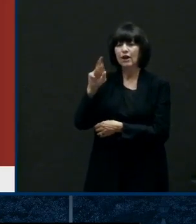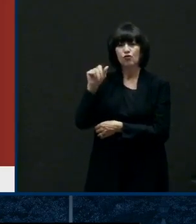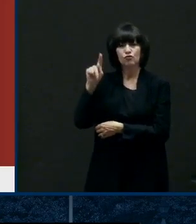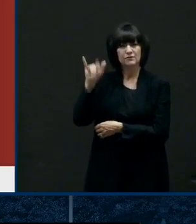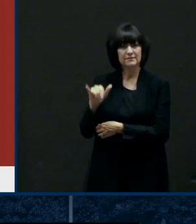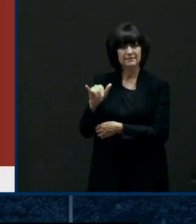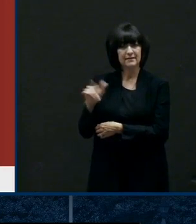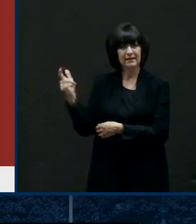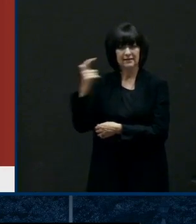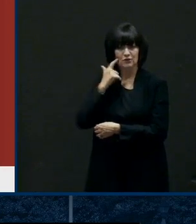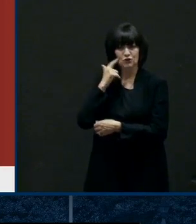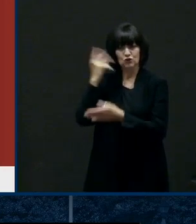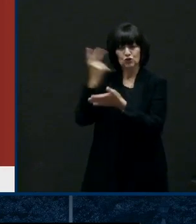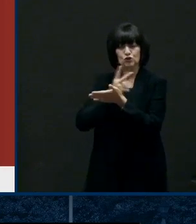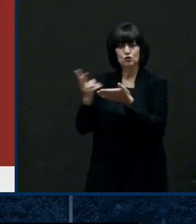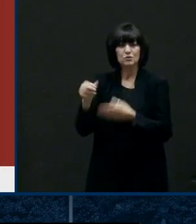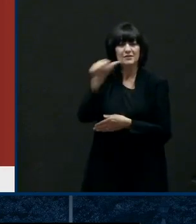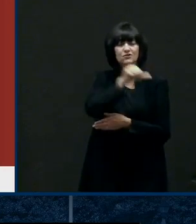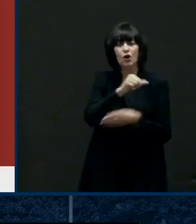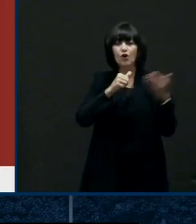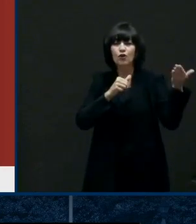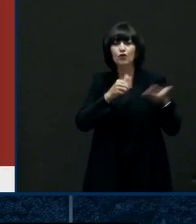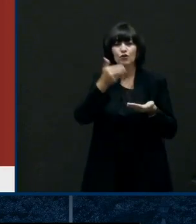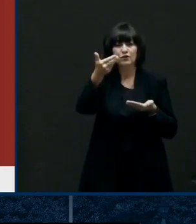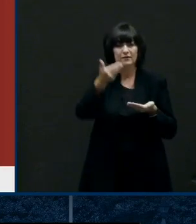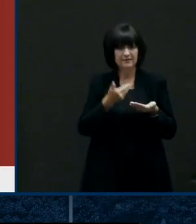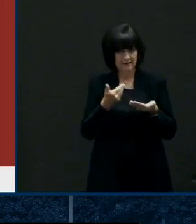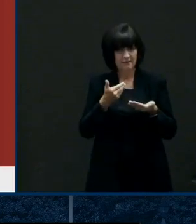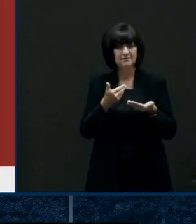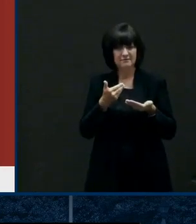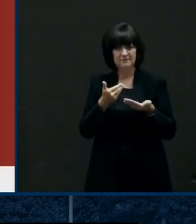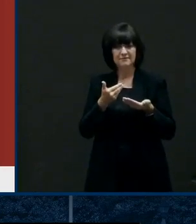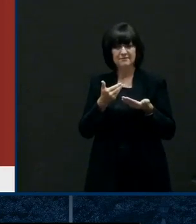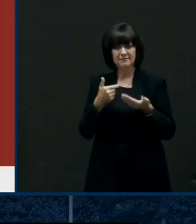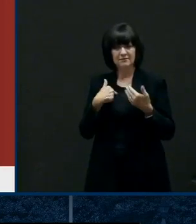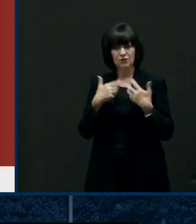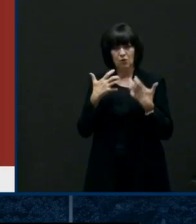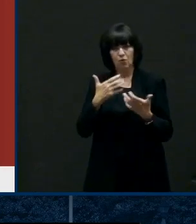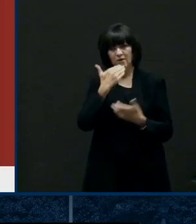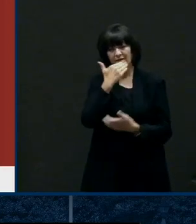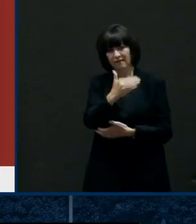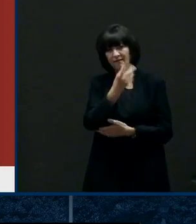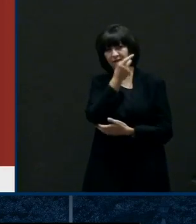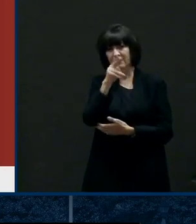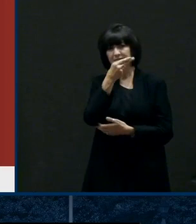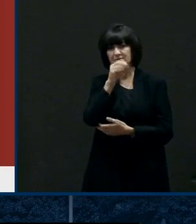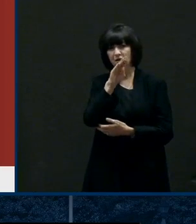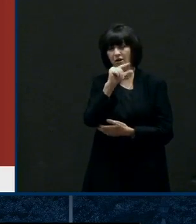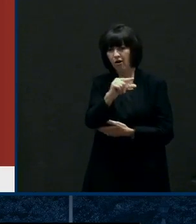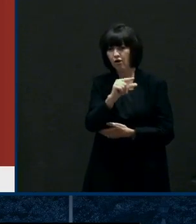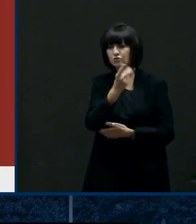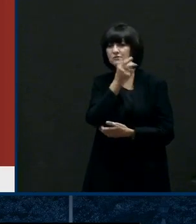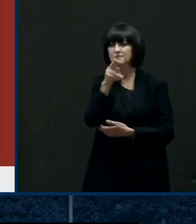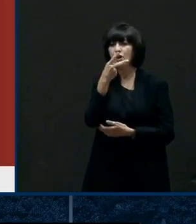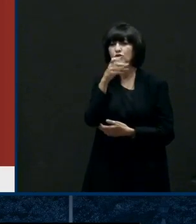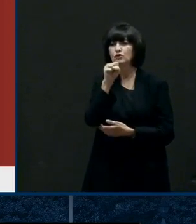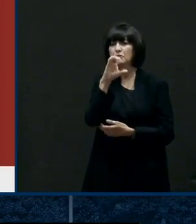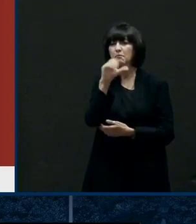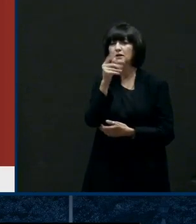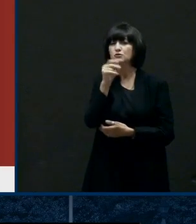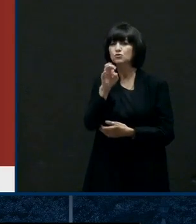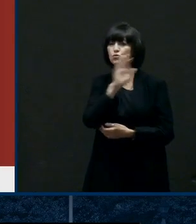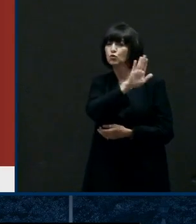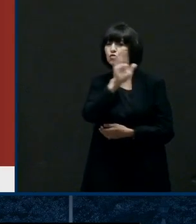from the division of public health and we want to thank uh dr hong and dr pescatore for their great work and for us